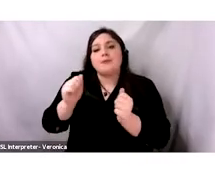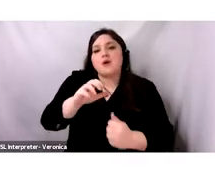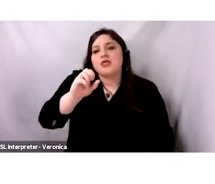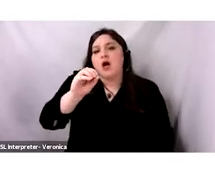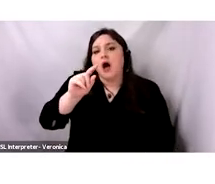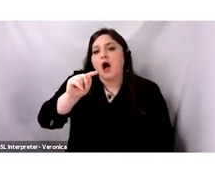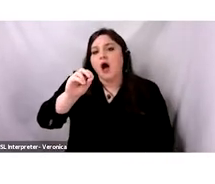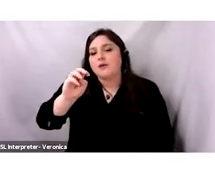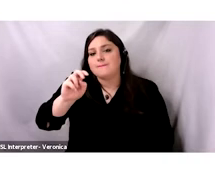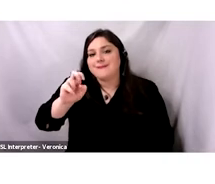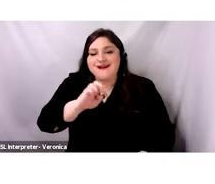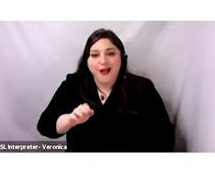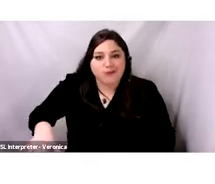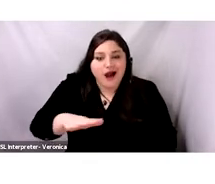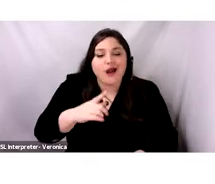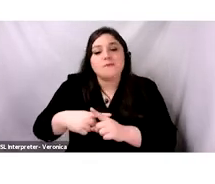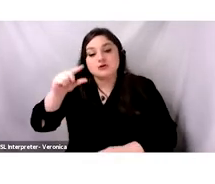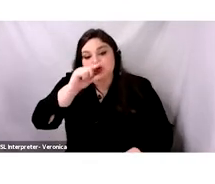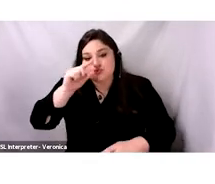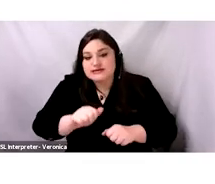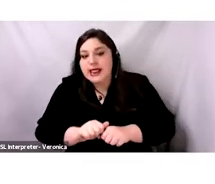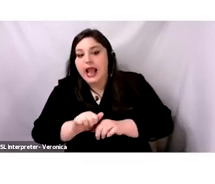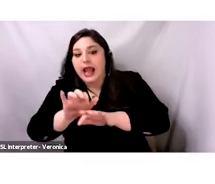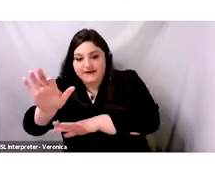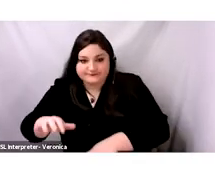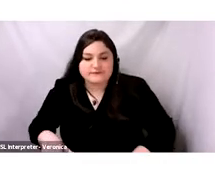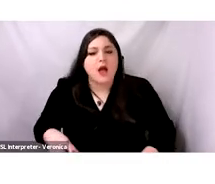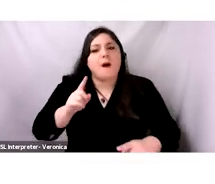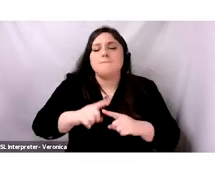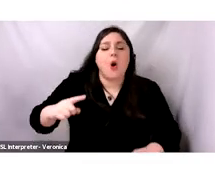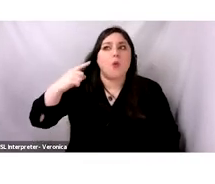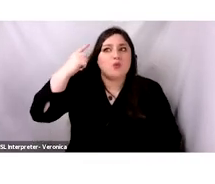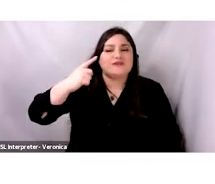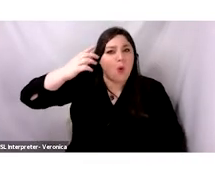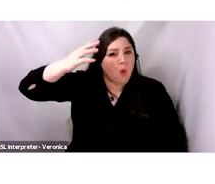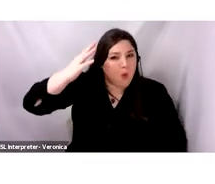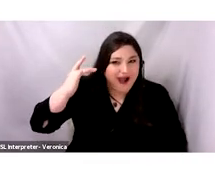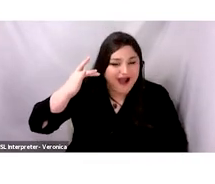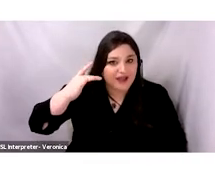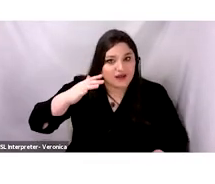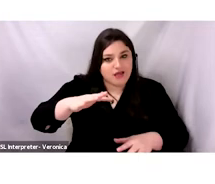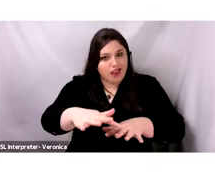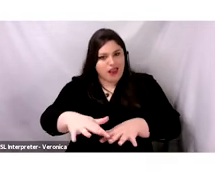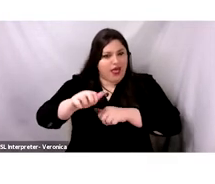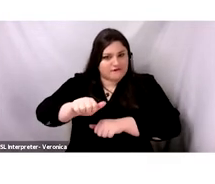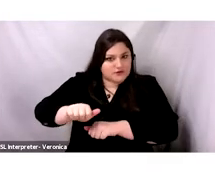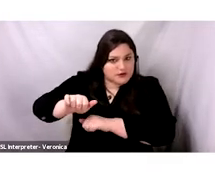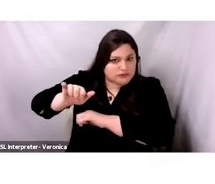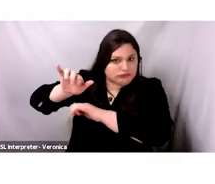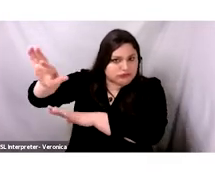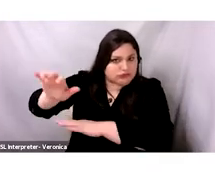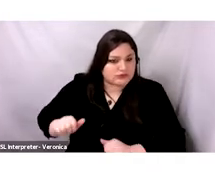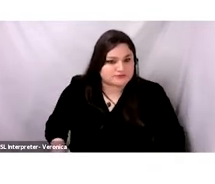for labor like the U.S., Argentina, and Brazil. But why? So the immigrants from